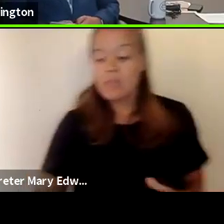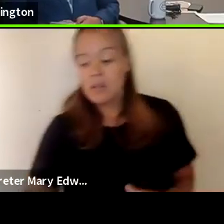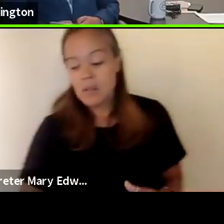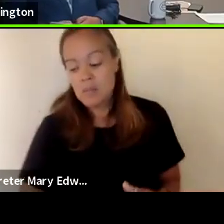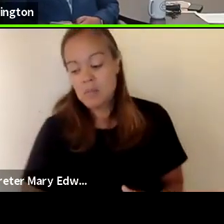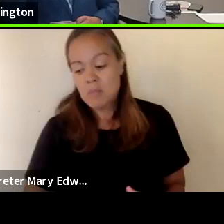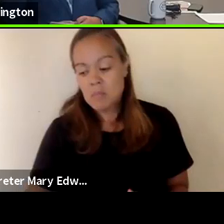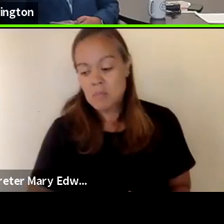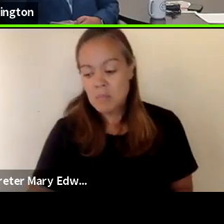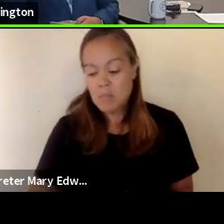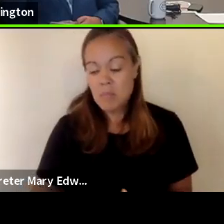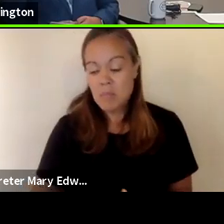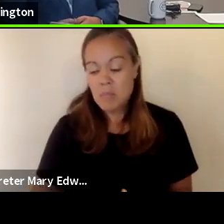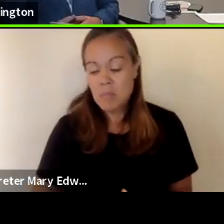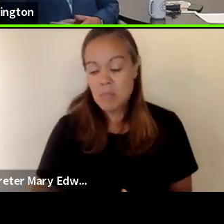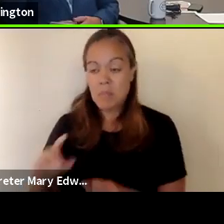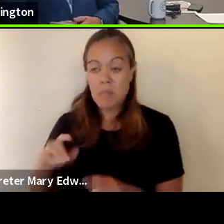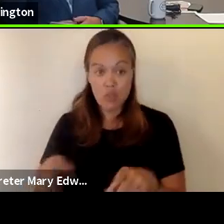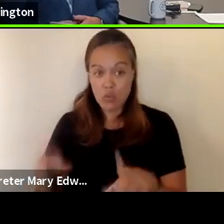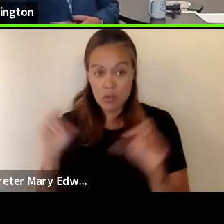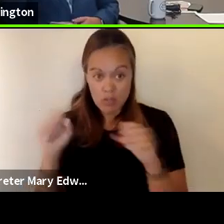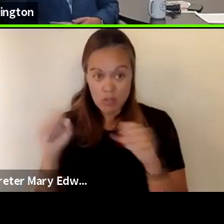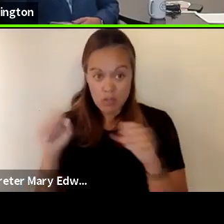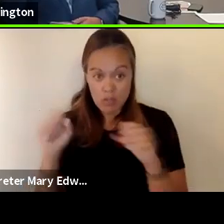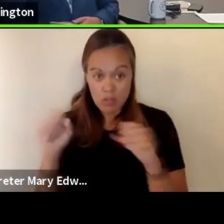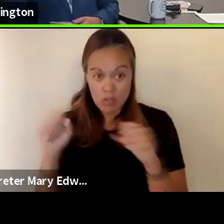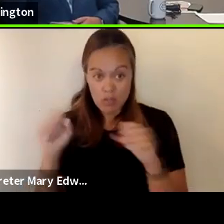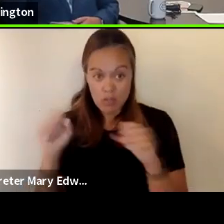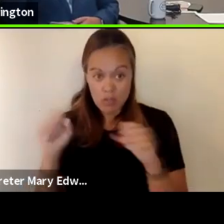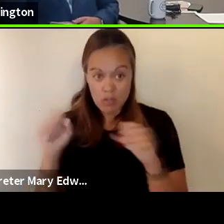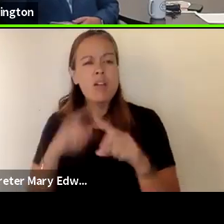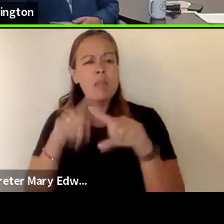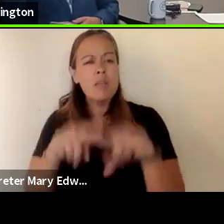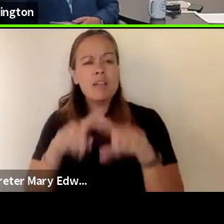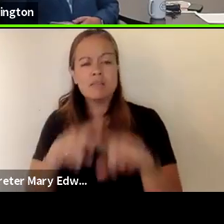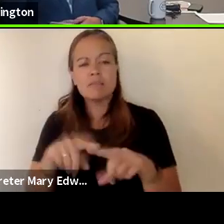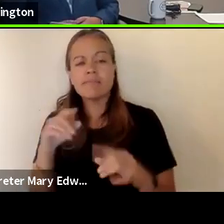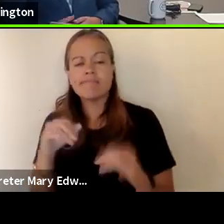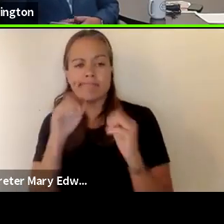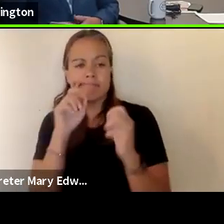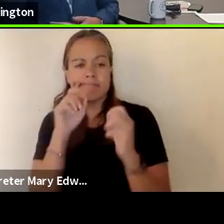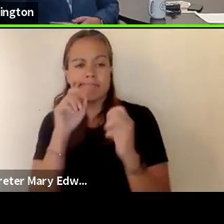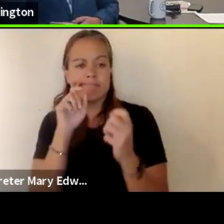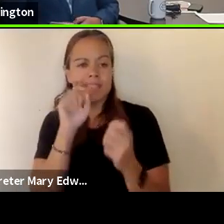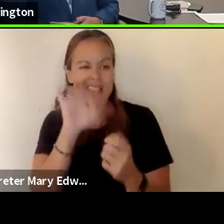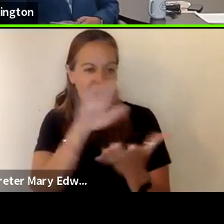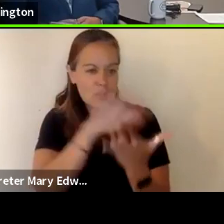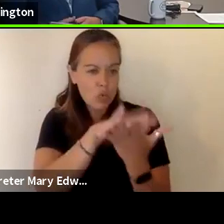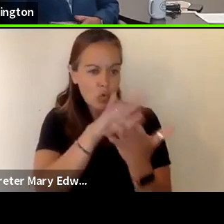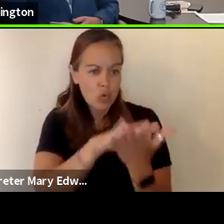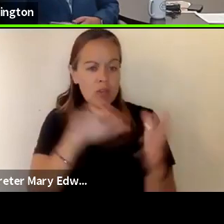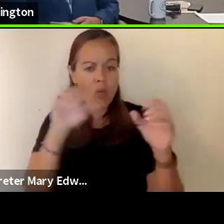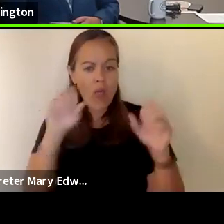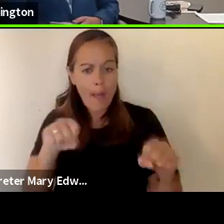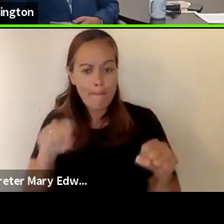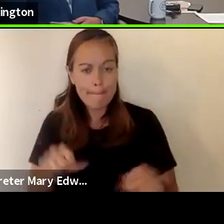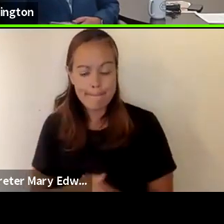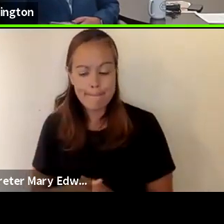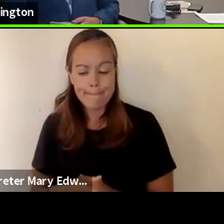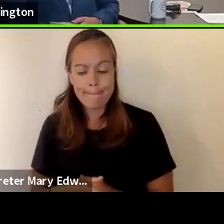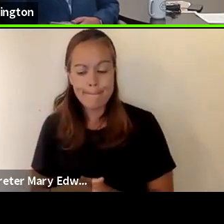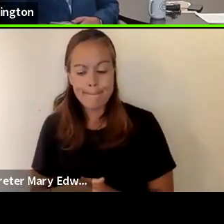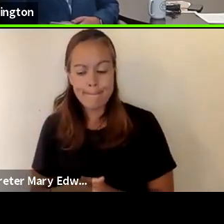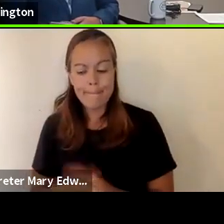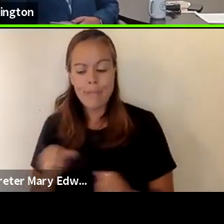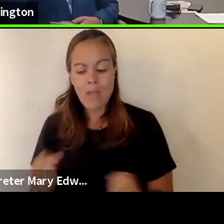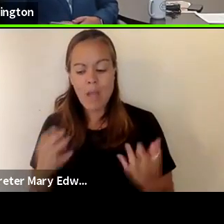period but it's it all depends on the facility its capability and how many lunches they serve in a lunch period the